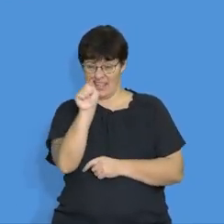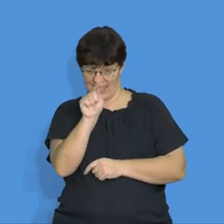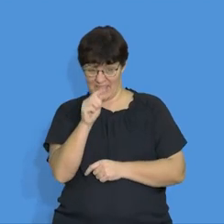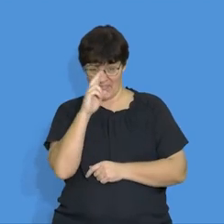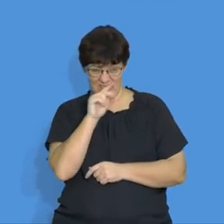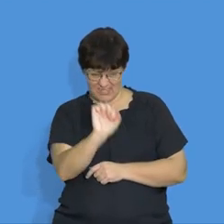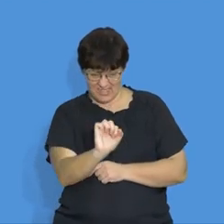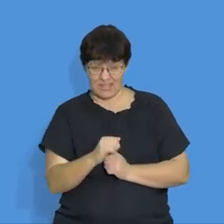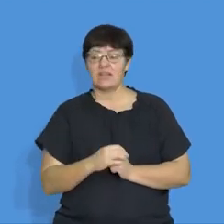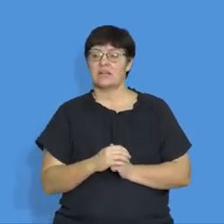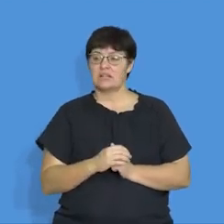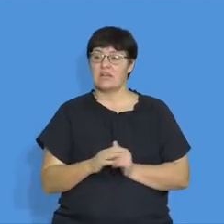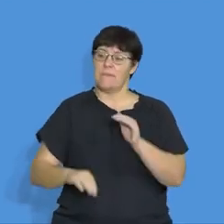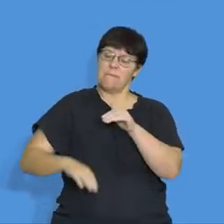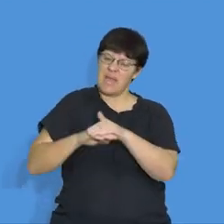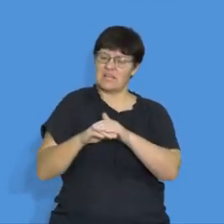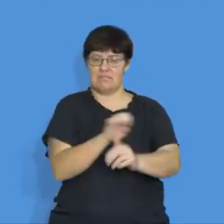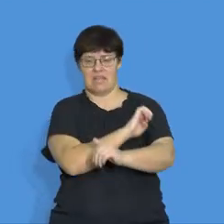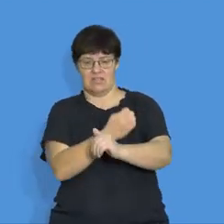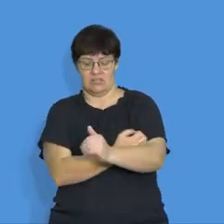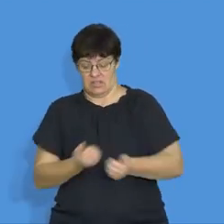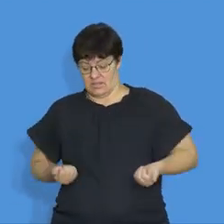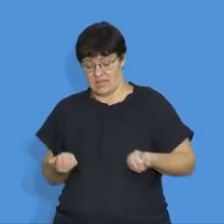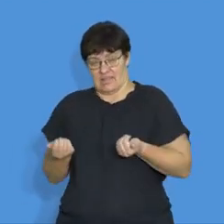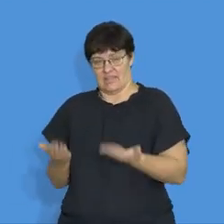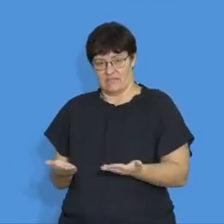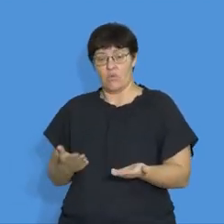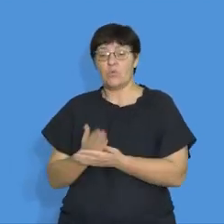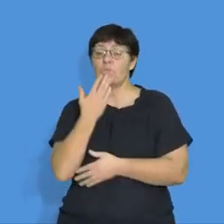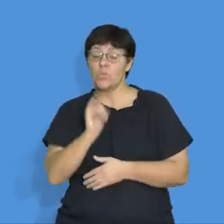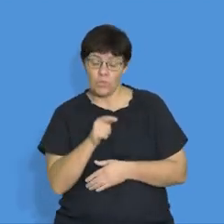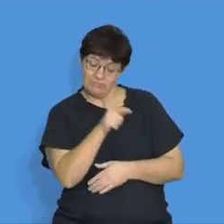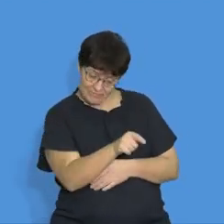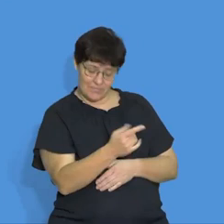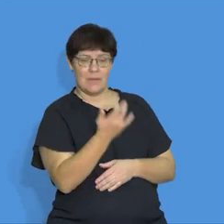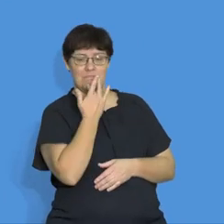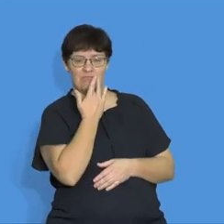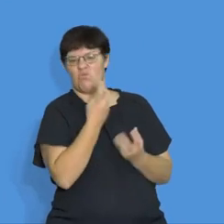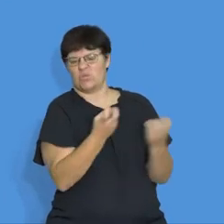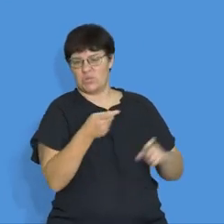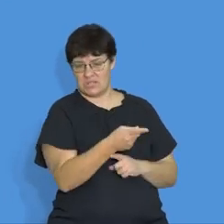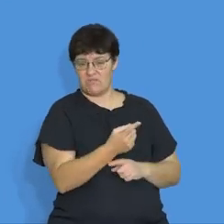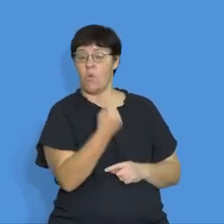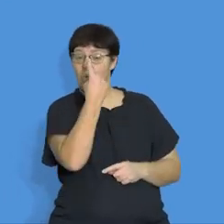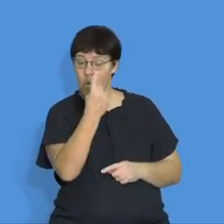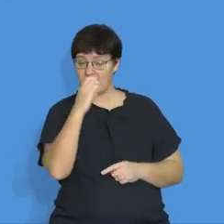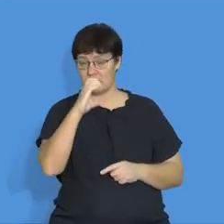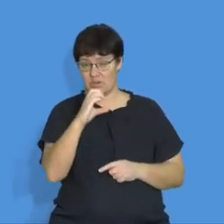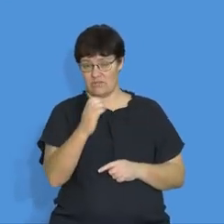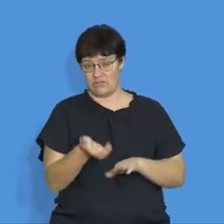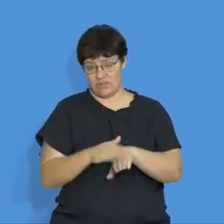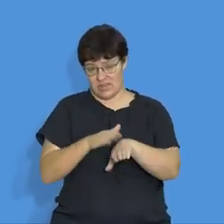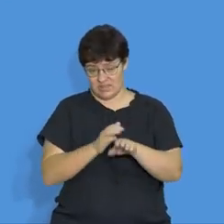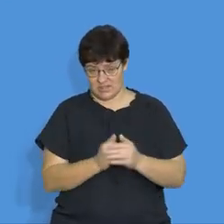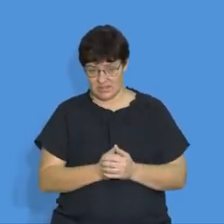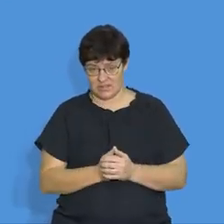maximum energy, okay, supplied by the battery or the source per coulomb of charge. And when we talk about maximum energy, we